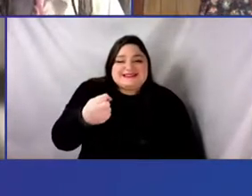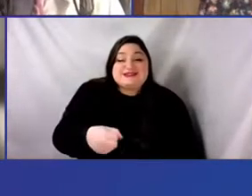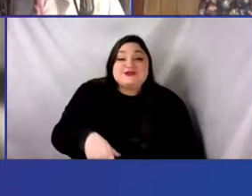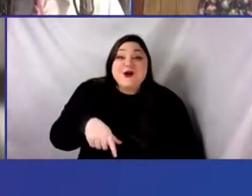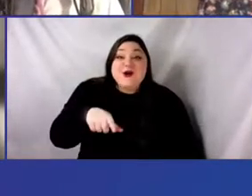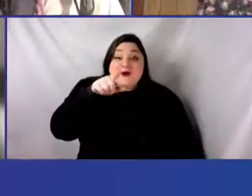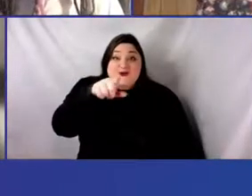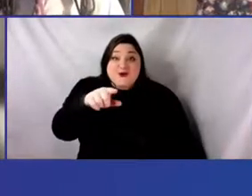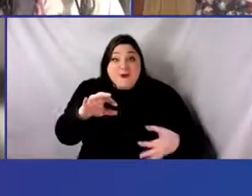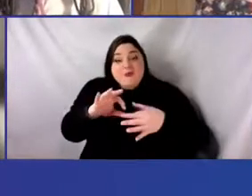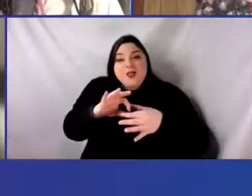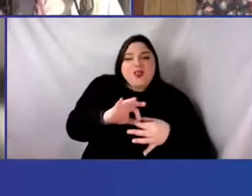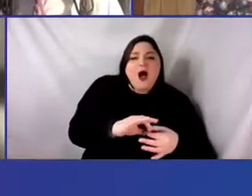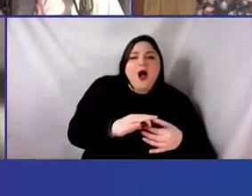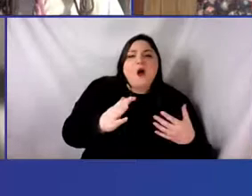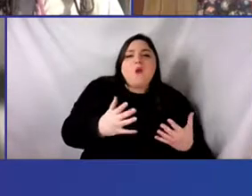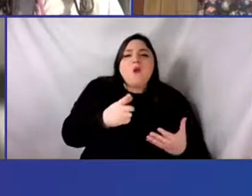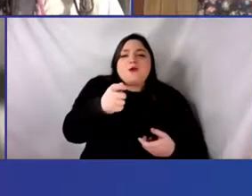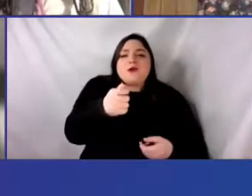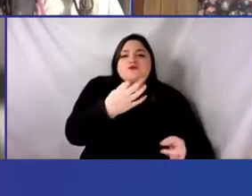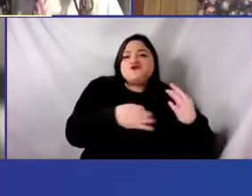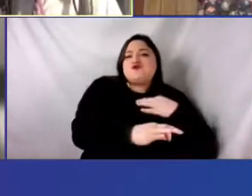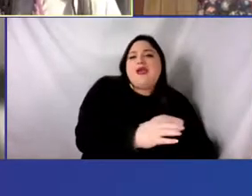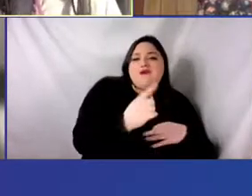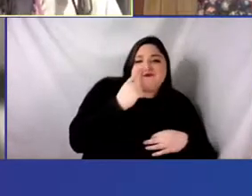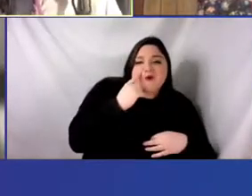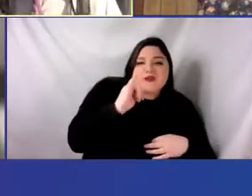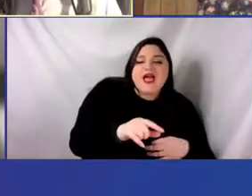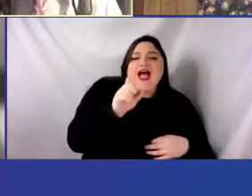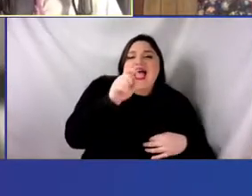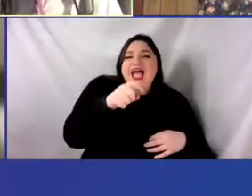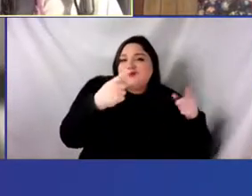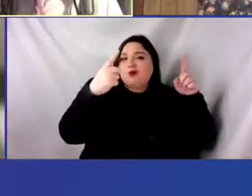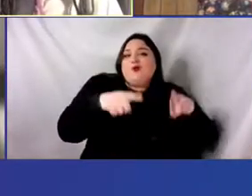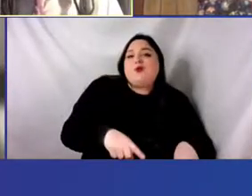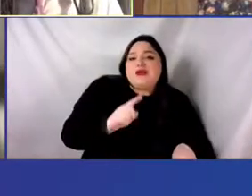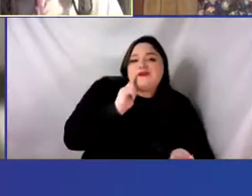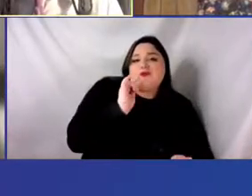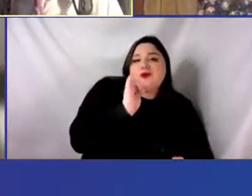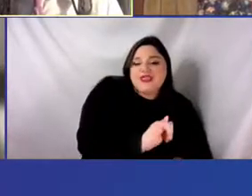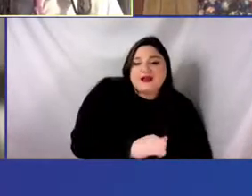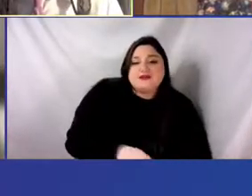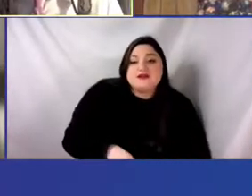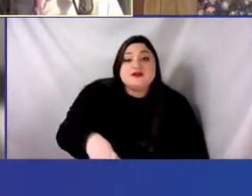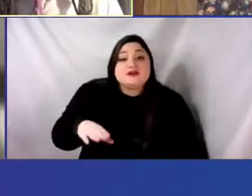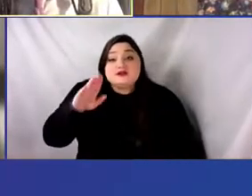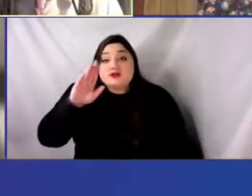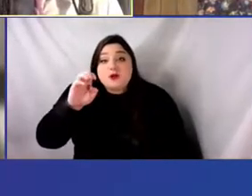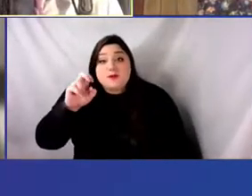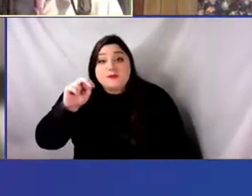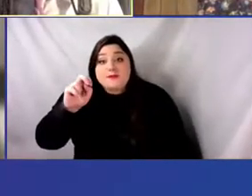seeking and securing support on these terms? Yes. want to jump in, Benedict or Karen?